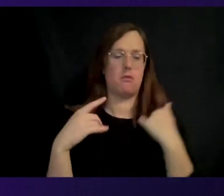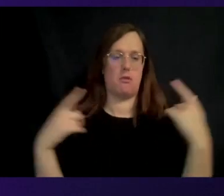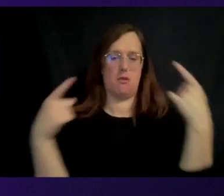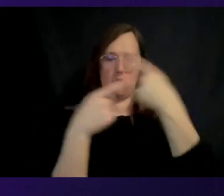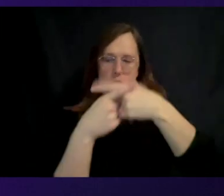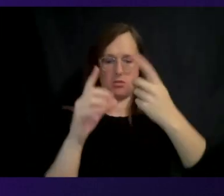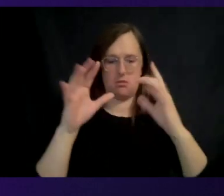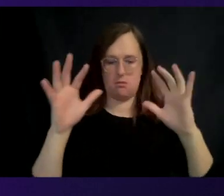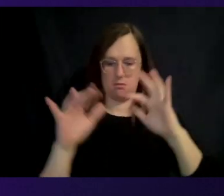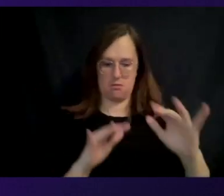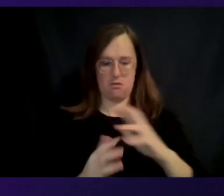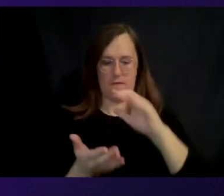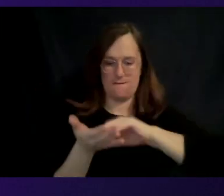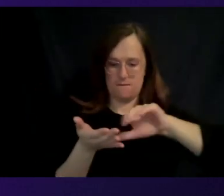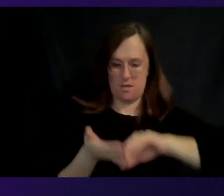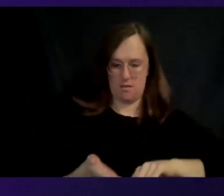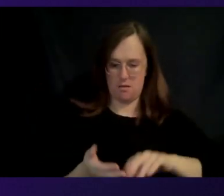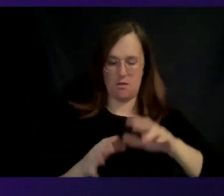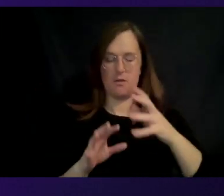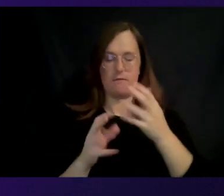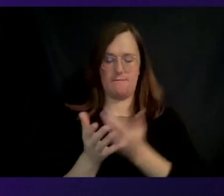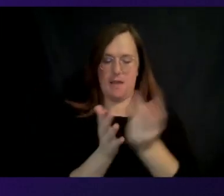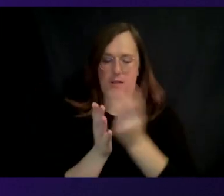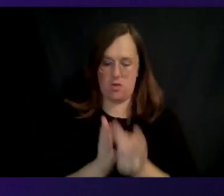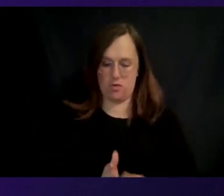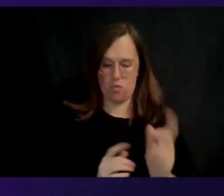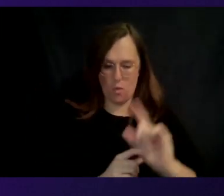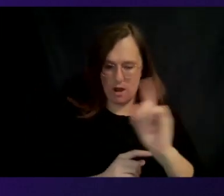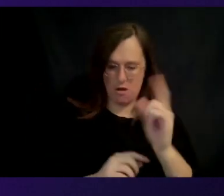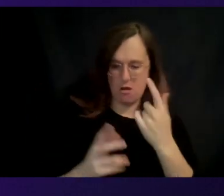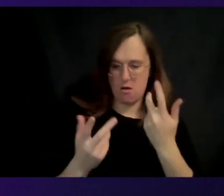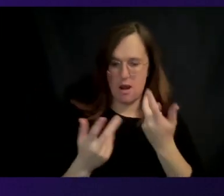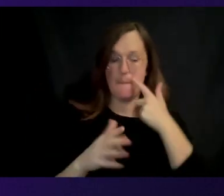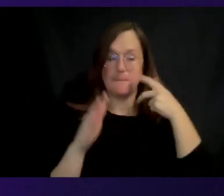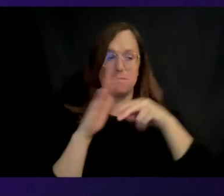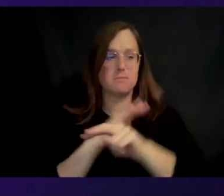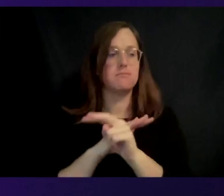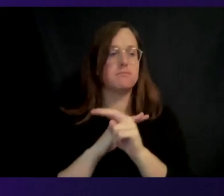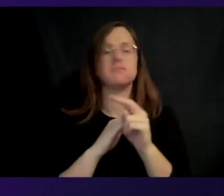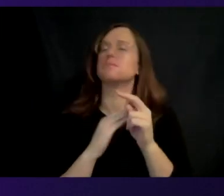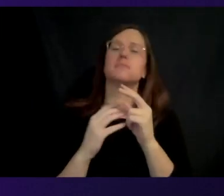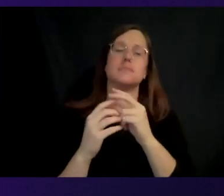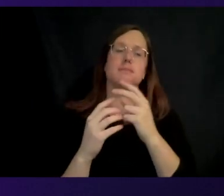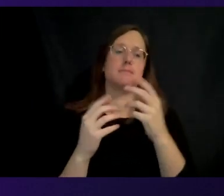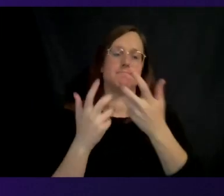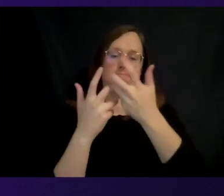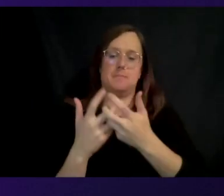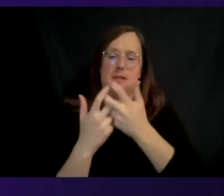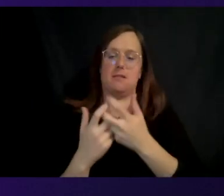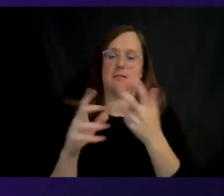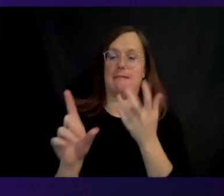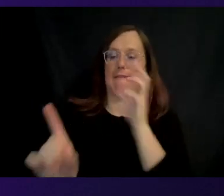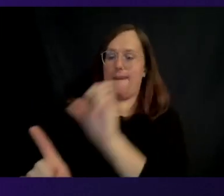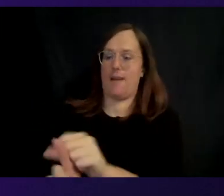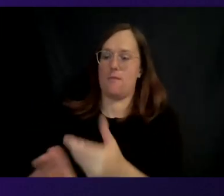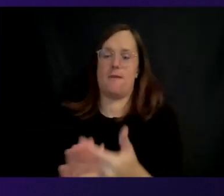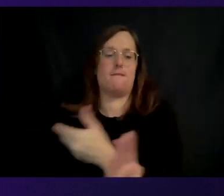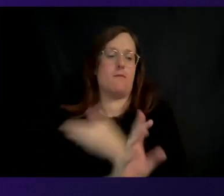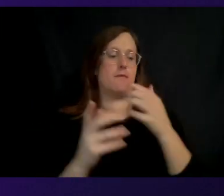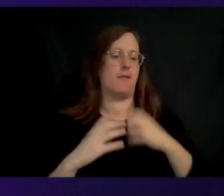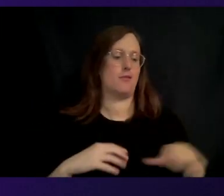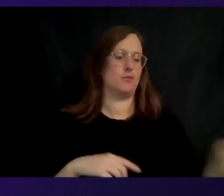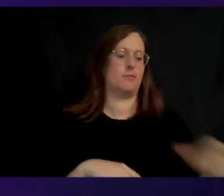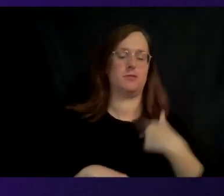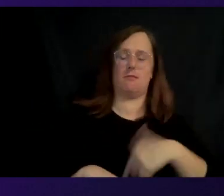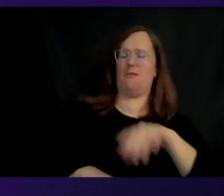failures and build predictive mechanisms in order to catch failures well before our customers do. And the